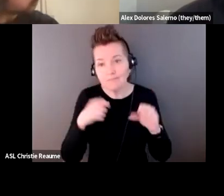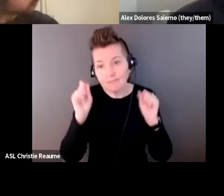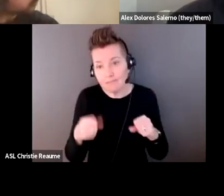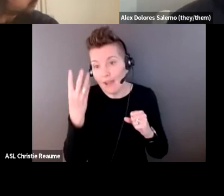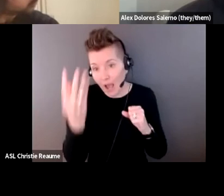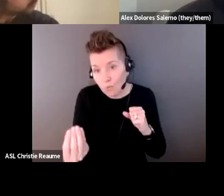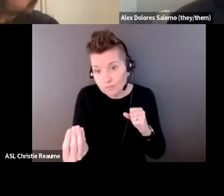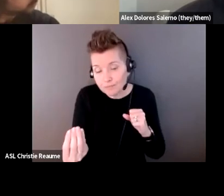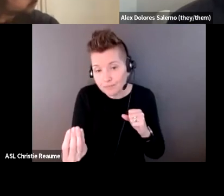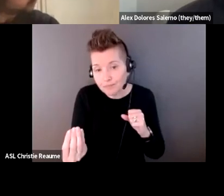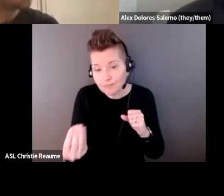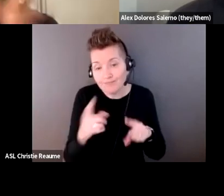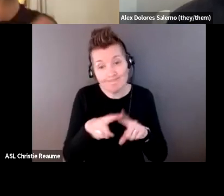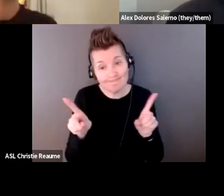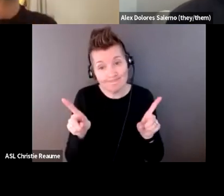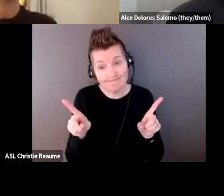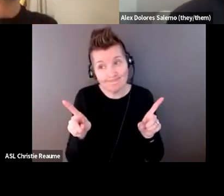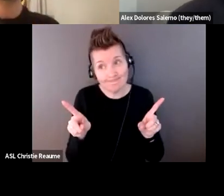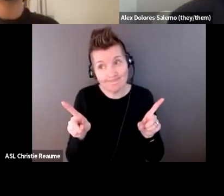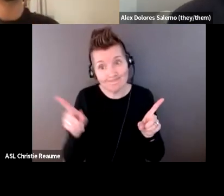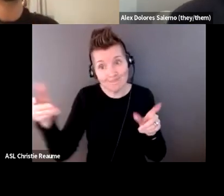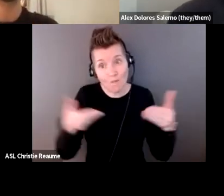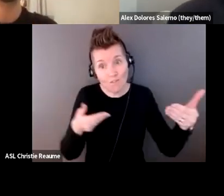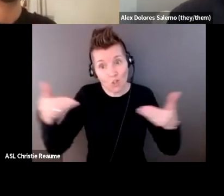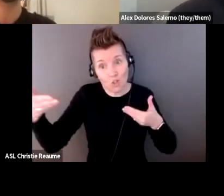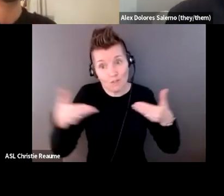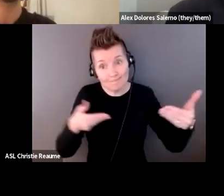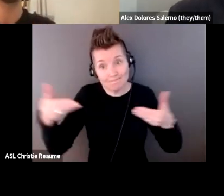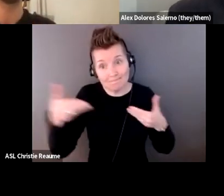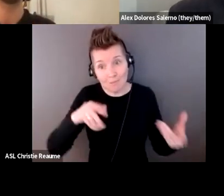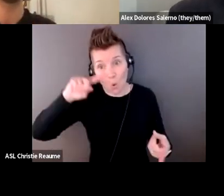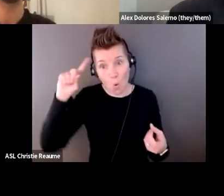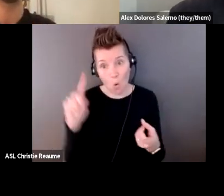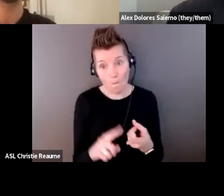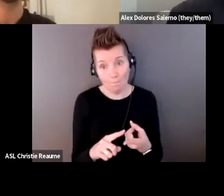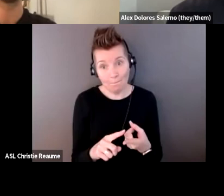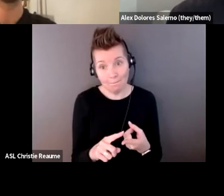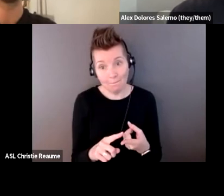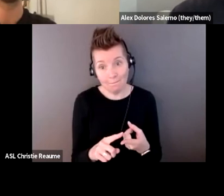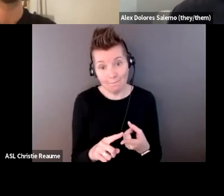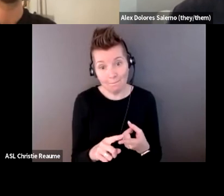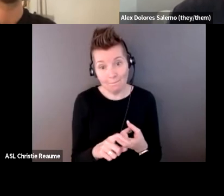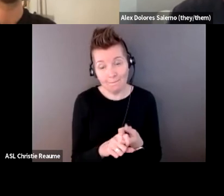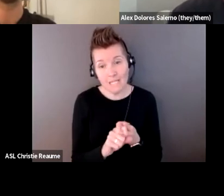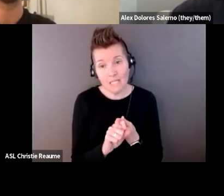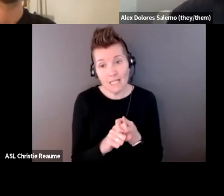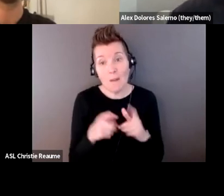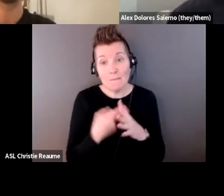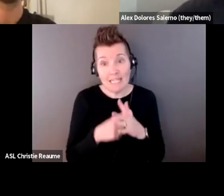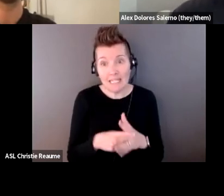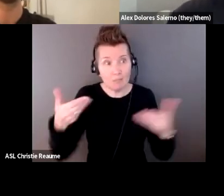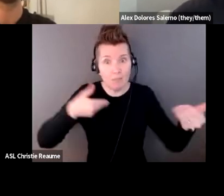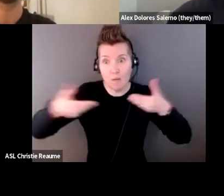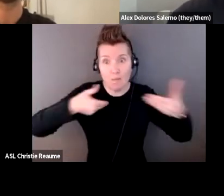you know, that, that really disappeared pretty fast, I think, which was